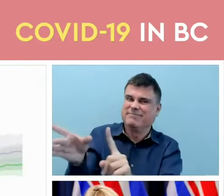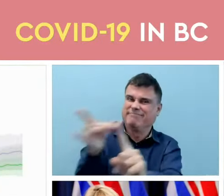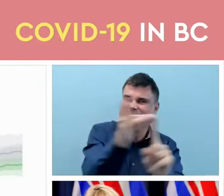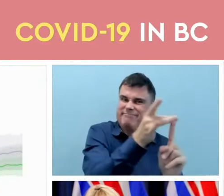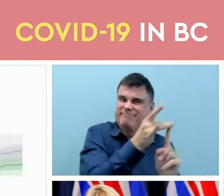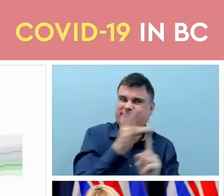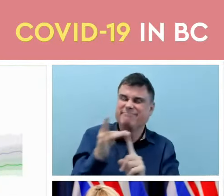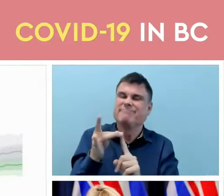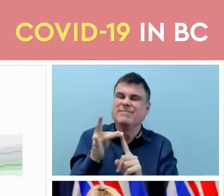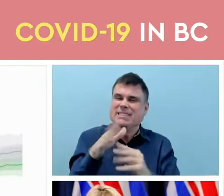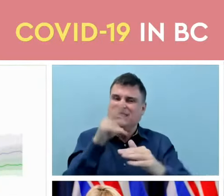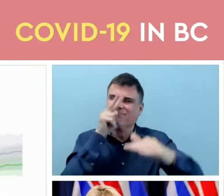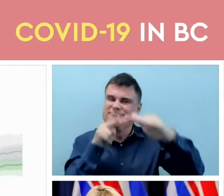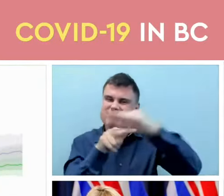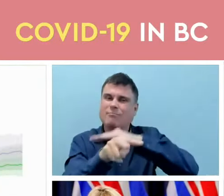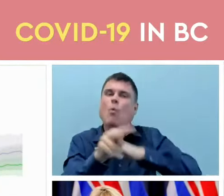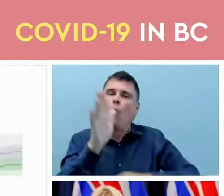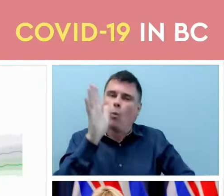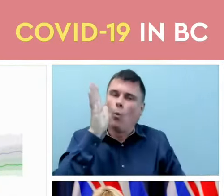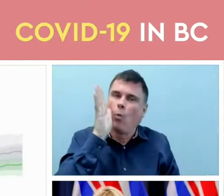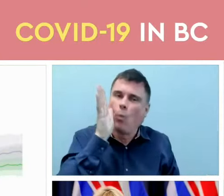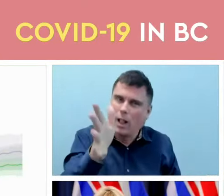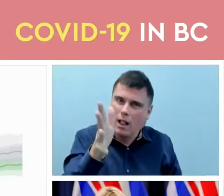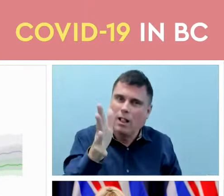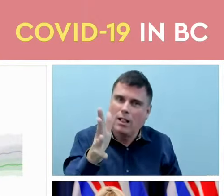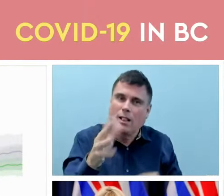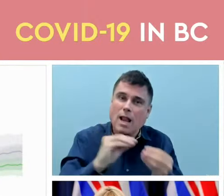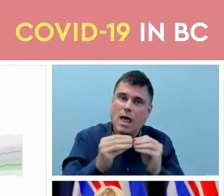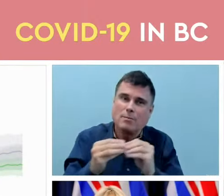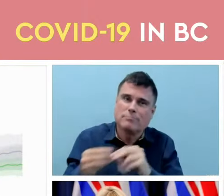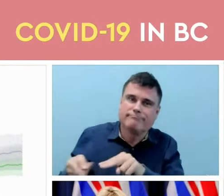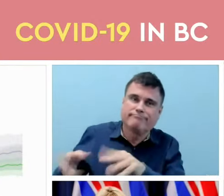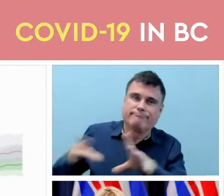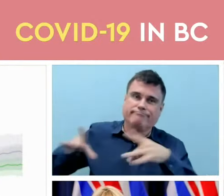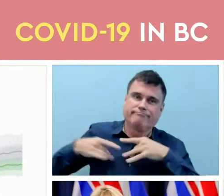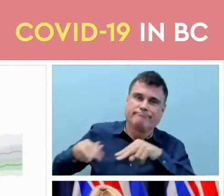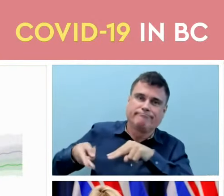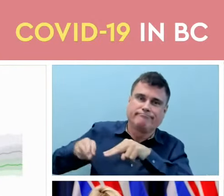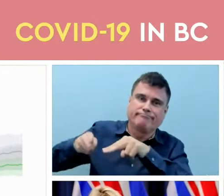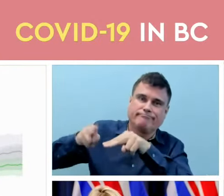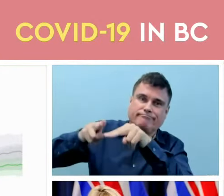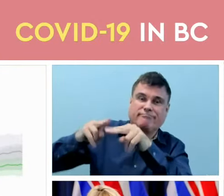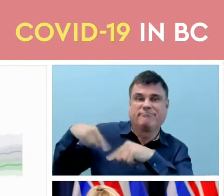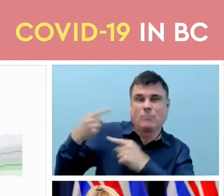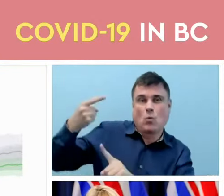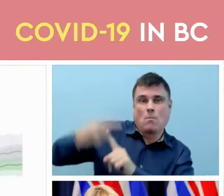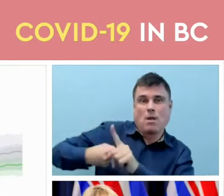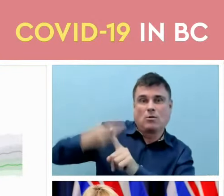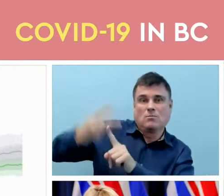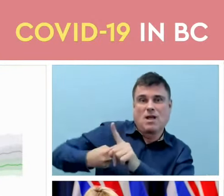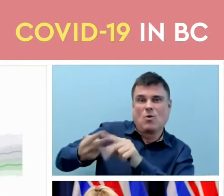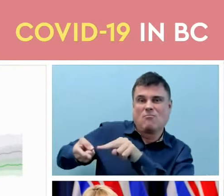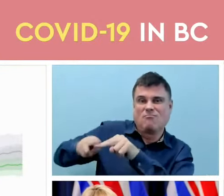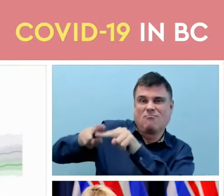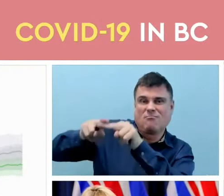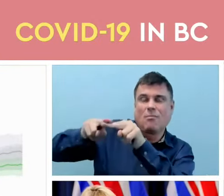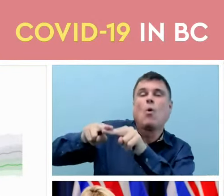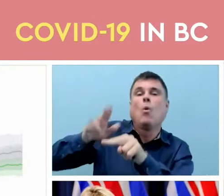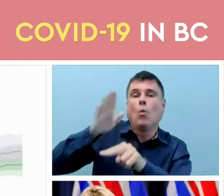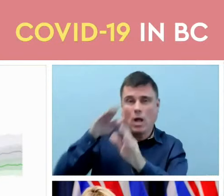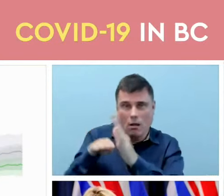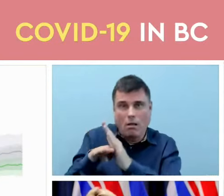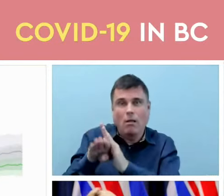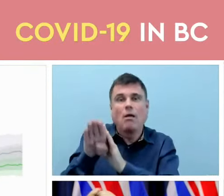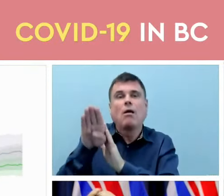see a slight increase over time in the next month to two months and then a gradual decreasing again if we can